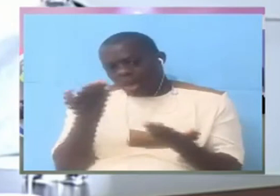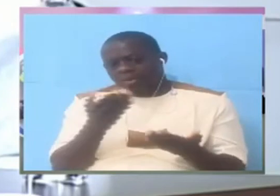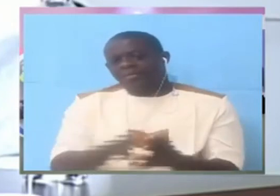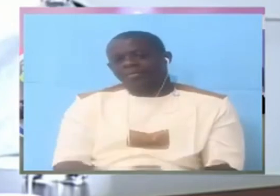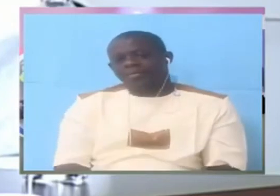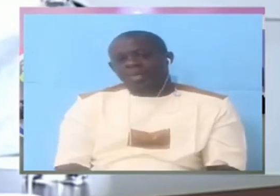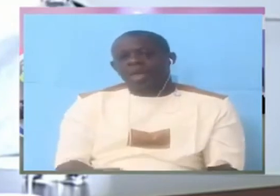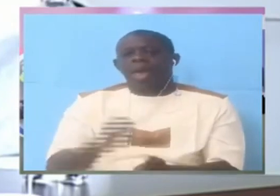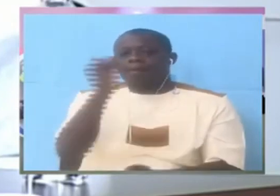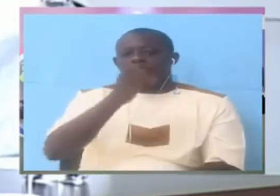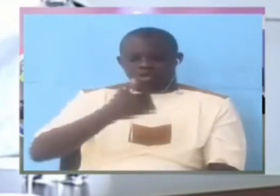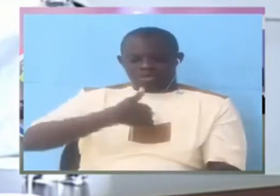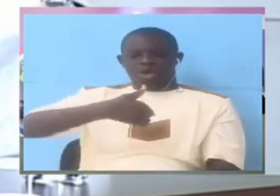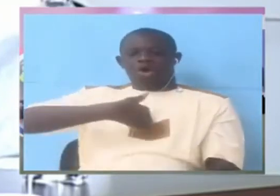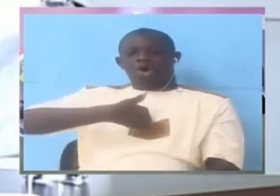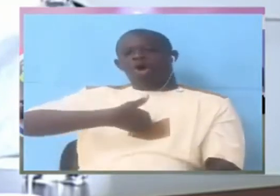Because of my honesty.